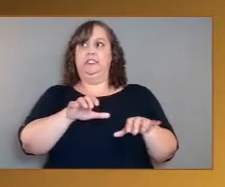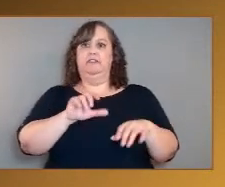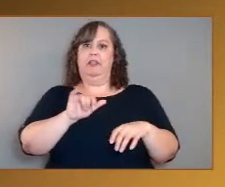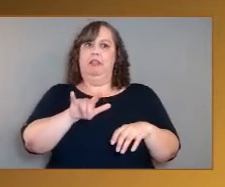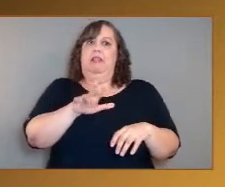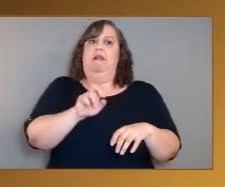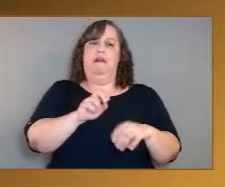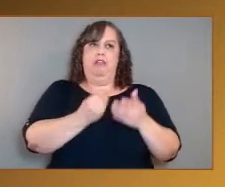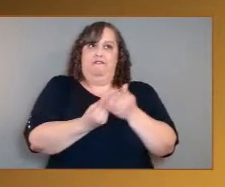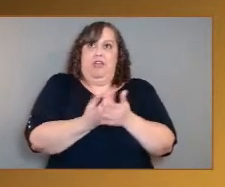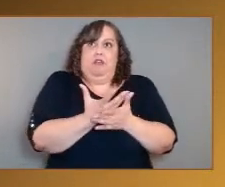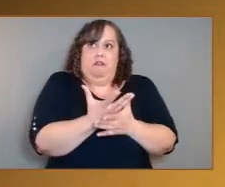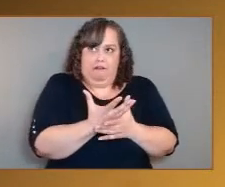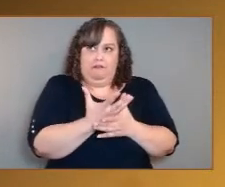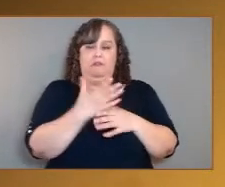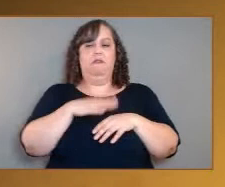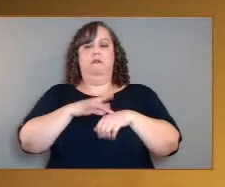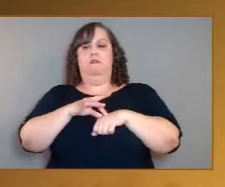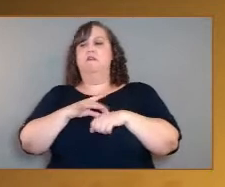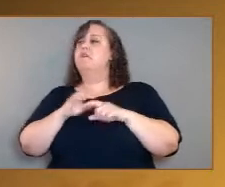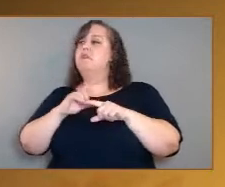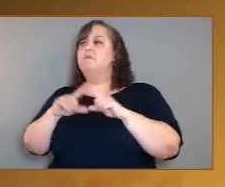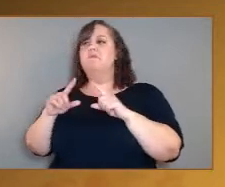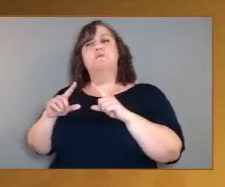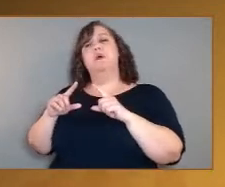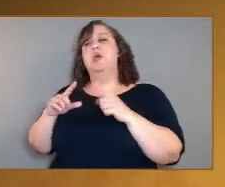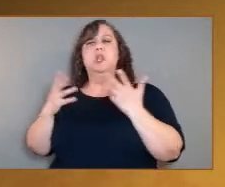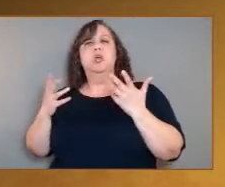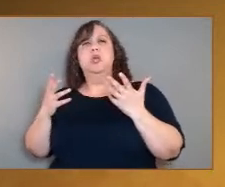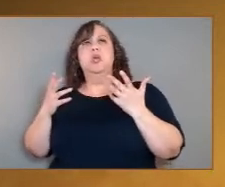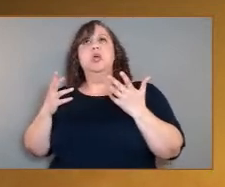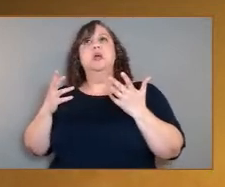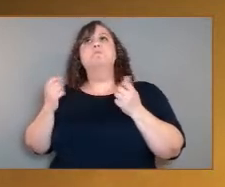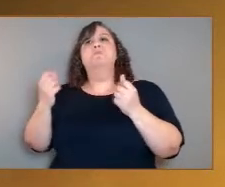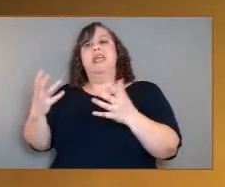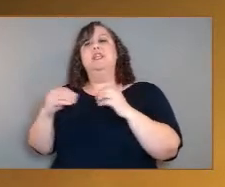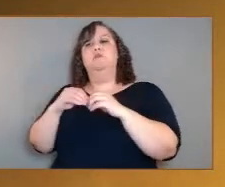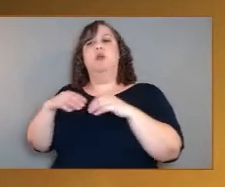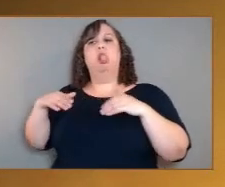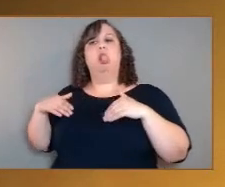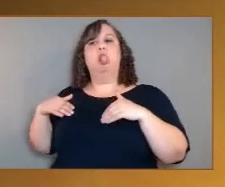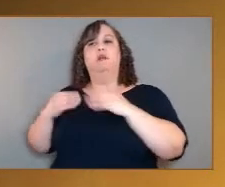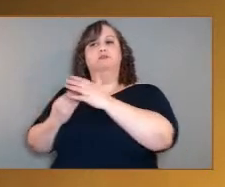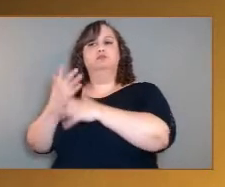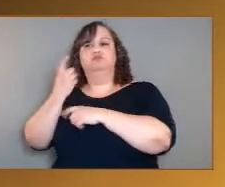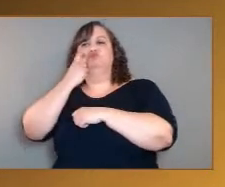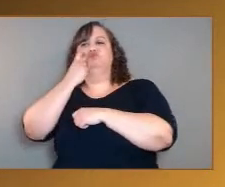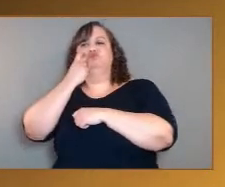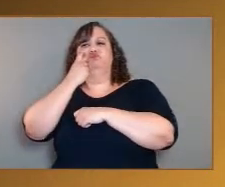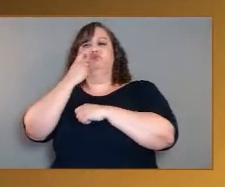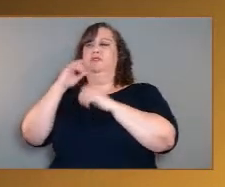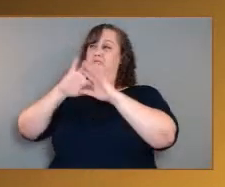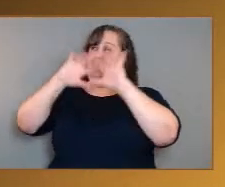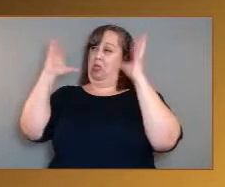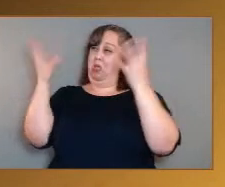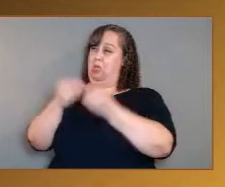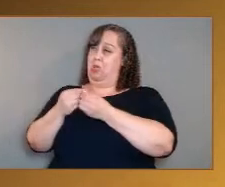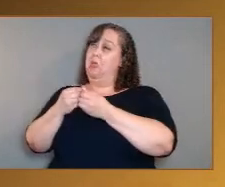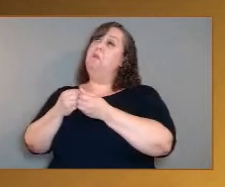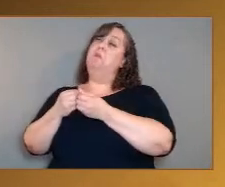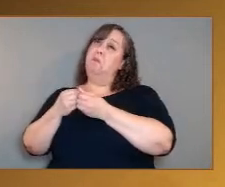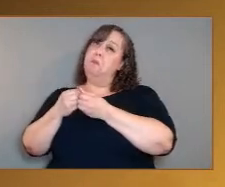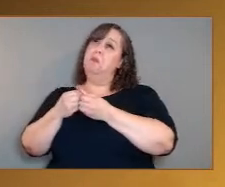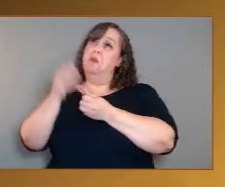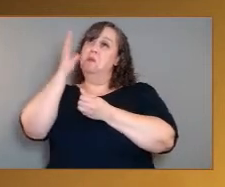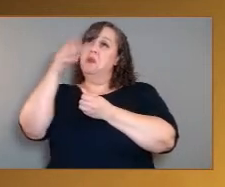't erupted recently. So if we take all of those and put them together, we would certainly have a very big